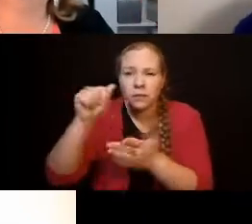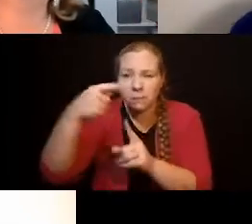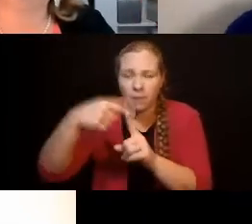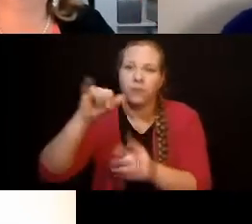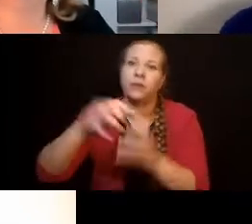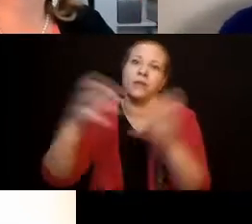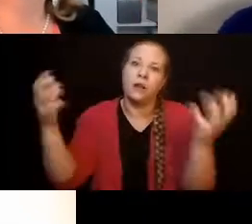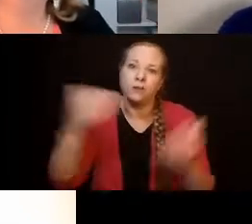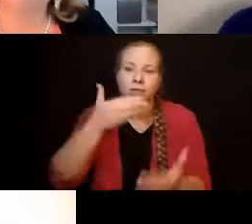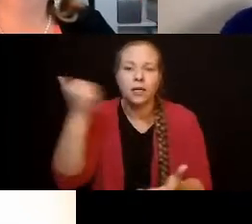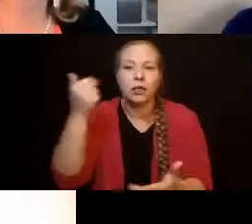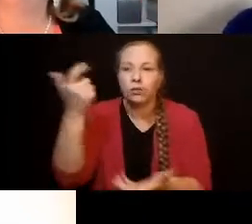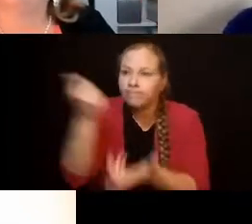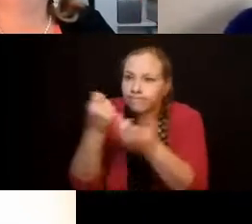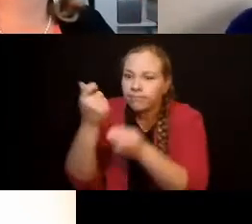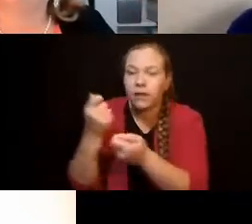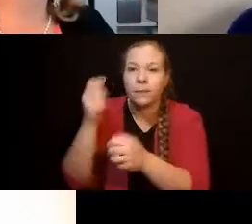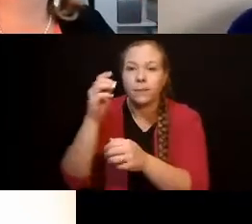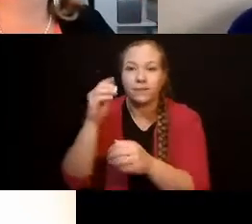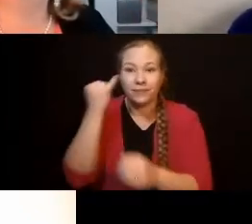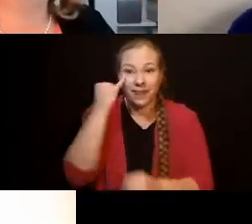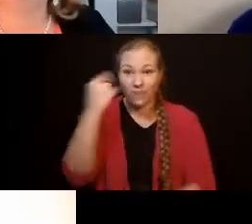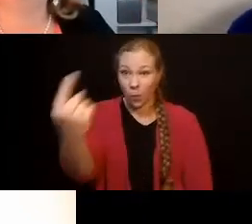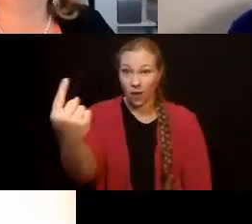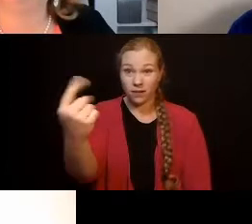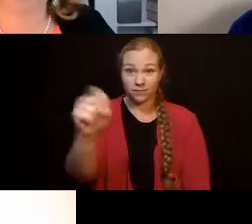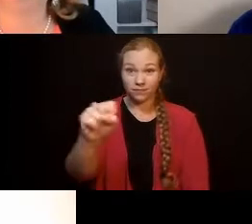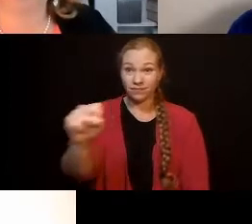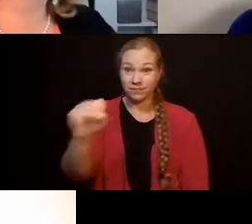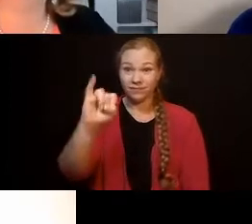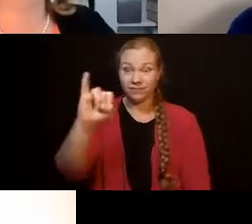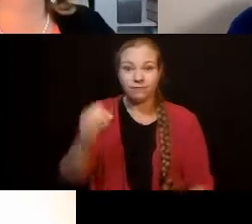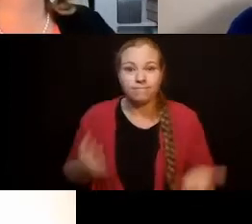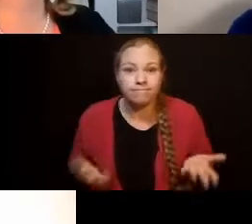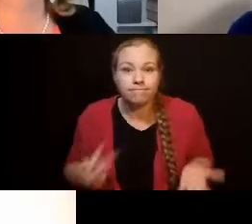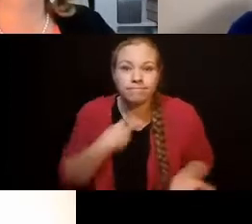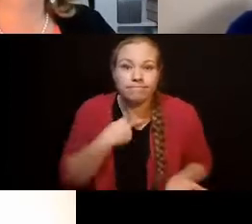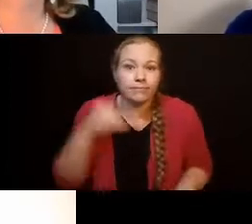only living on the SSI amount of $783,000.